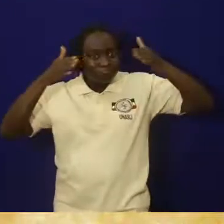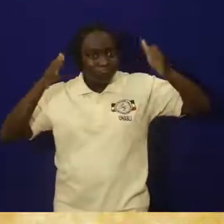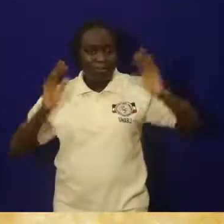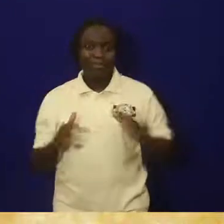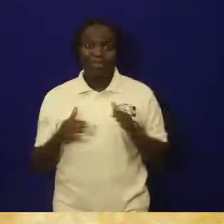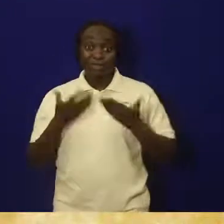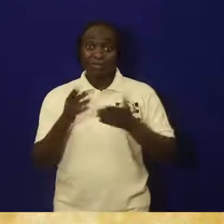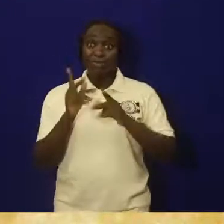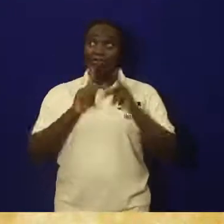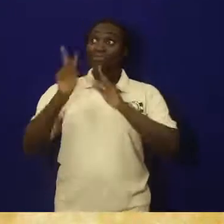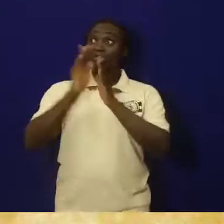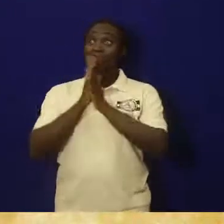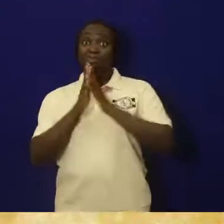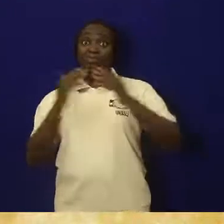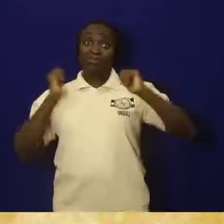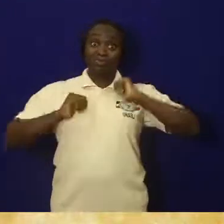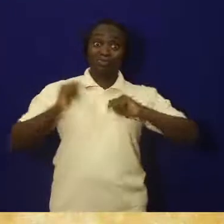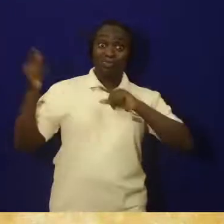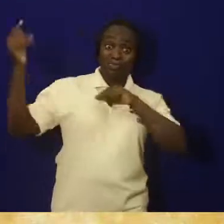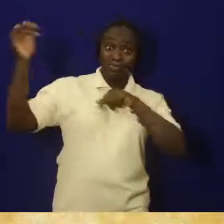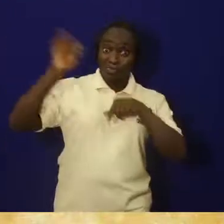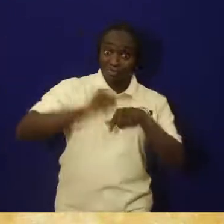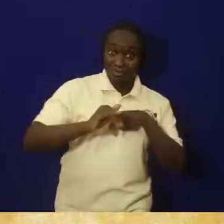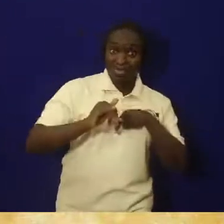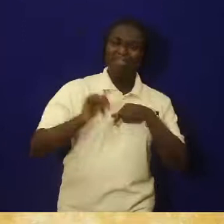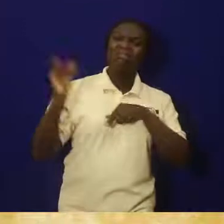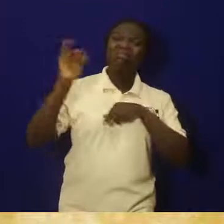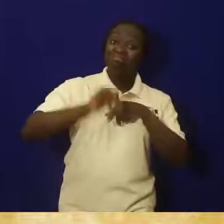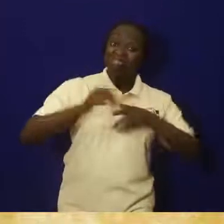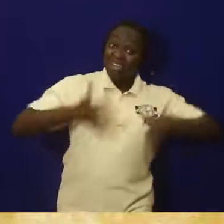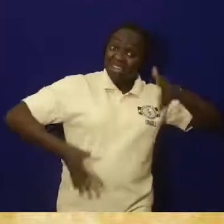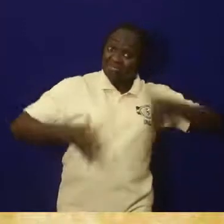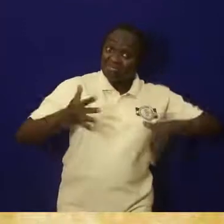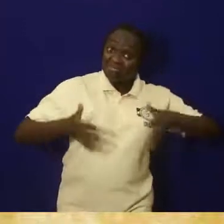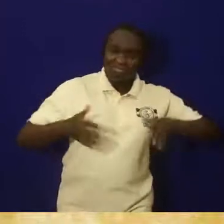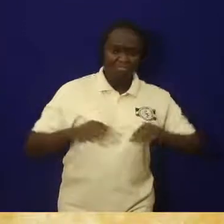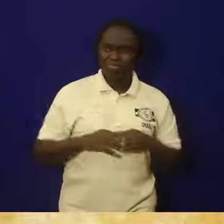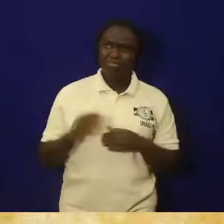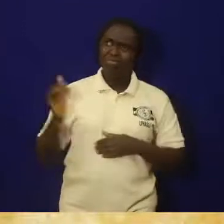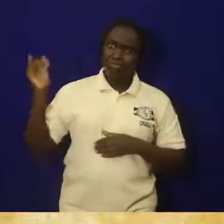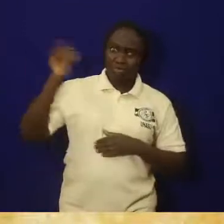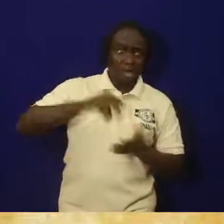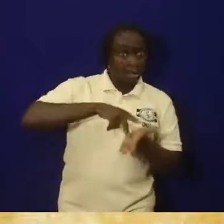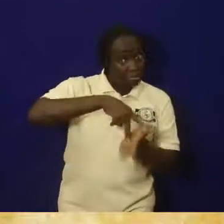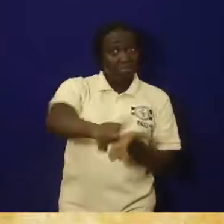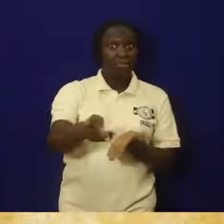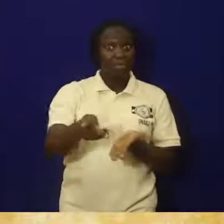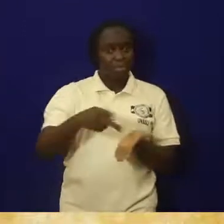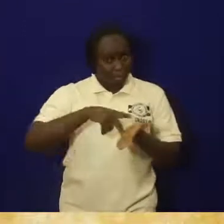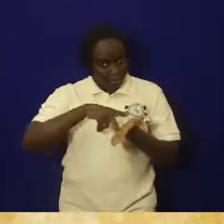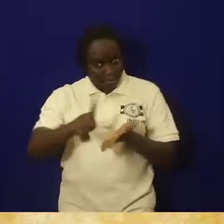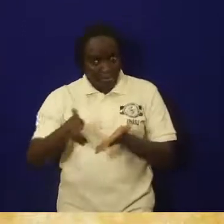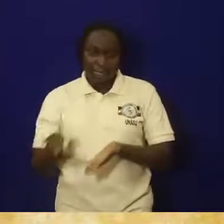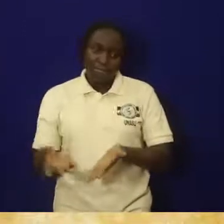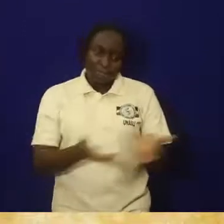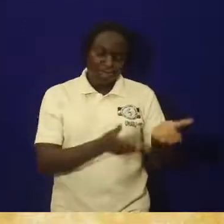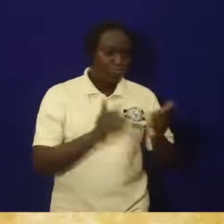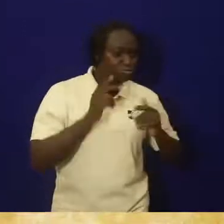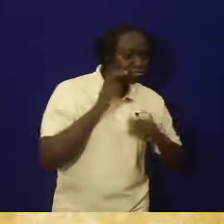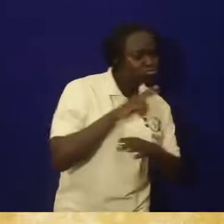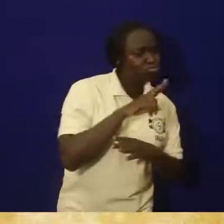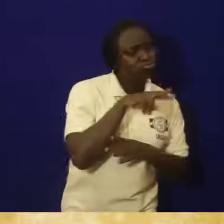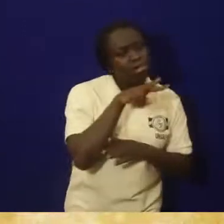because it attracts tourists. And when tourists come, they bring foreign exchange and get some money